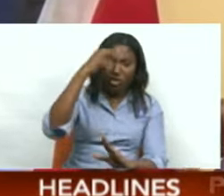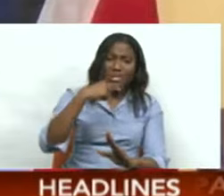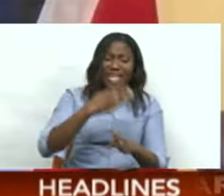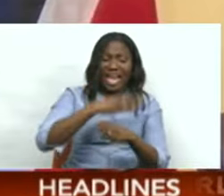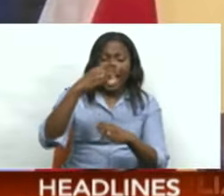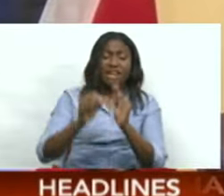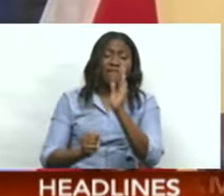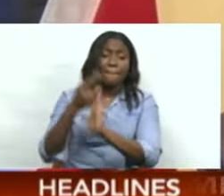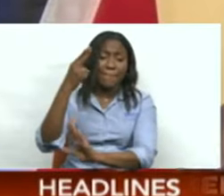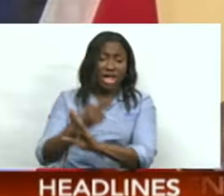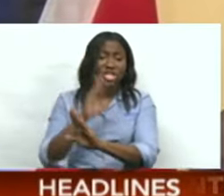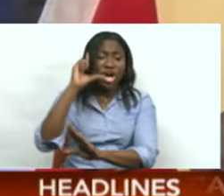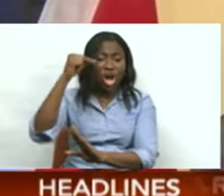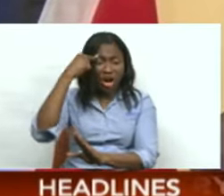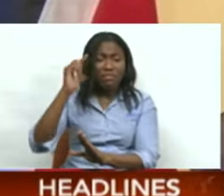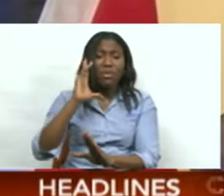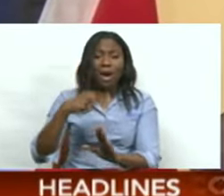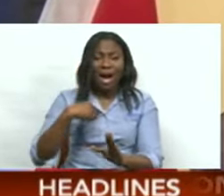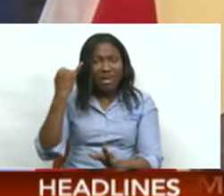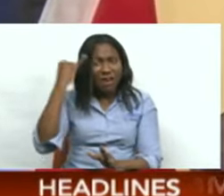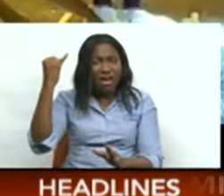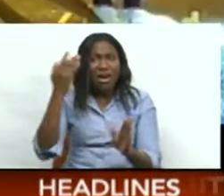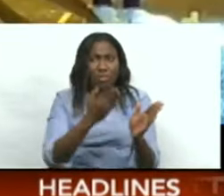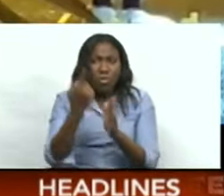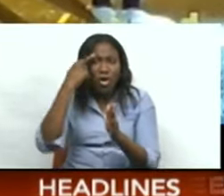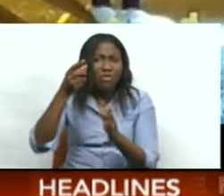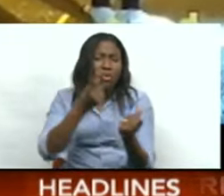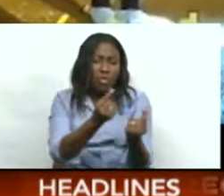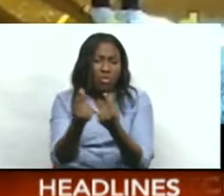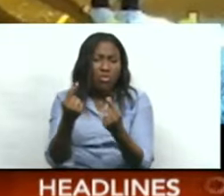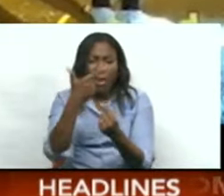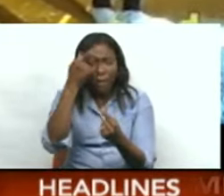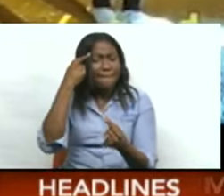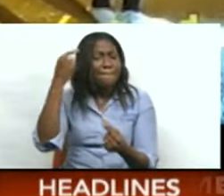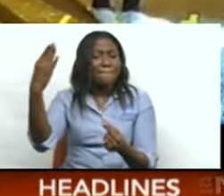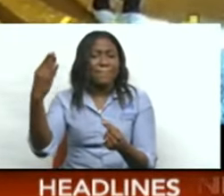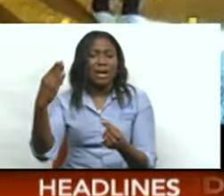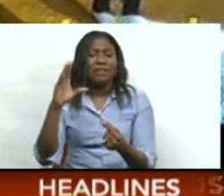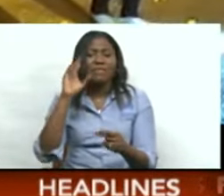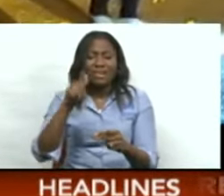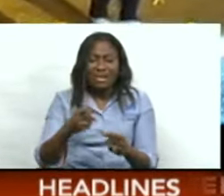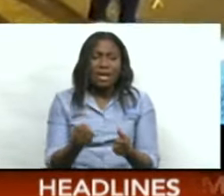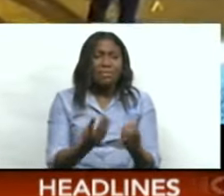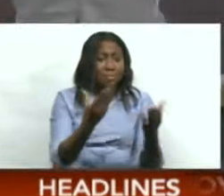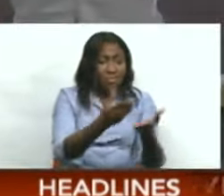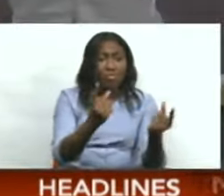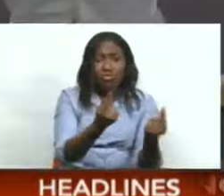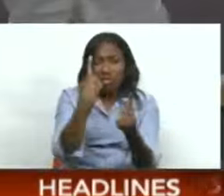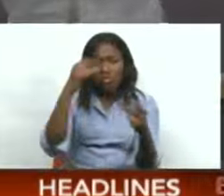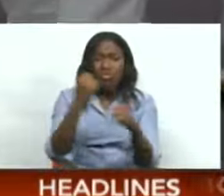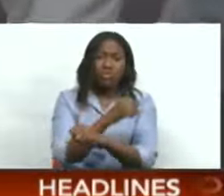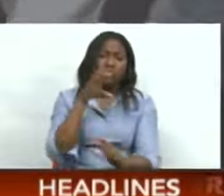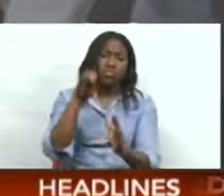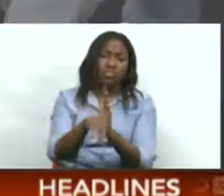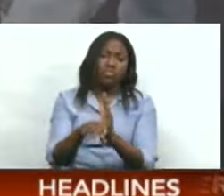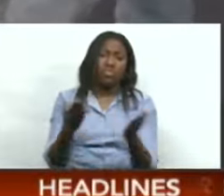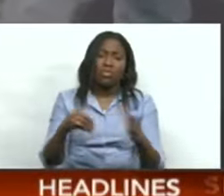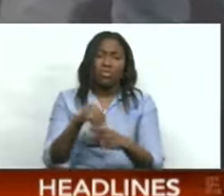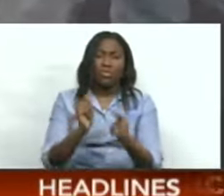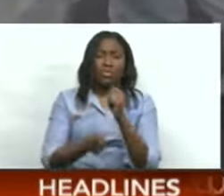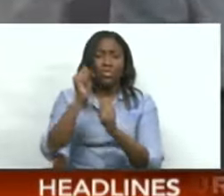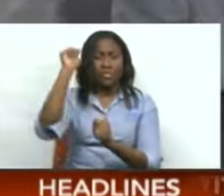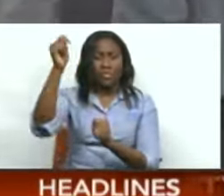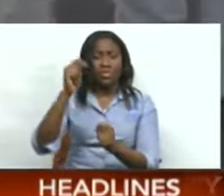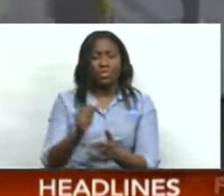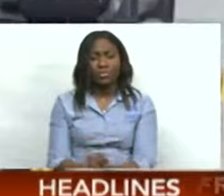March, government should have a clear picture on the way forward as he believes a wider effort is required to overcome the current state of crime and